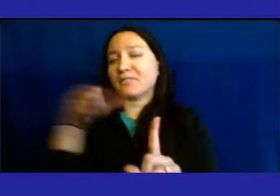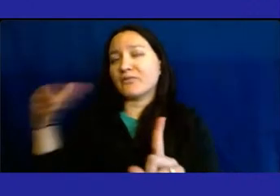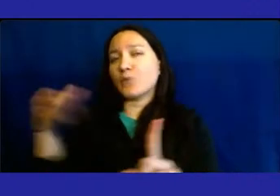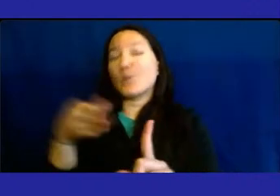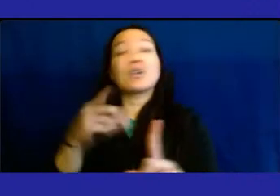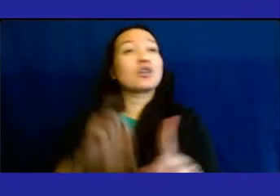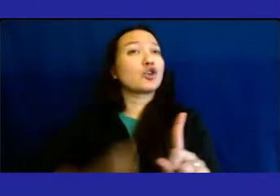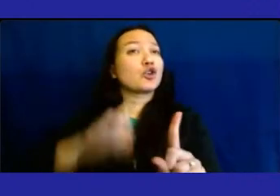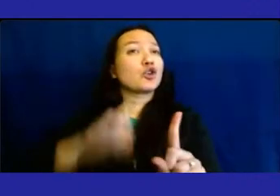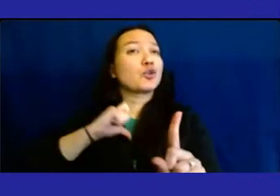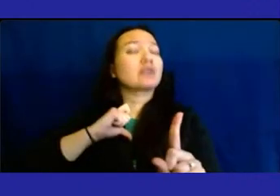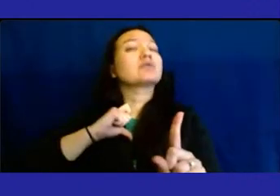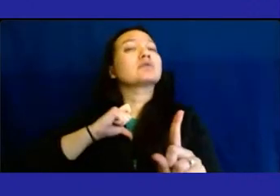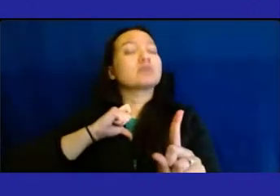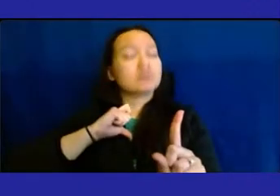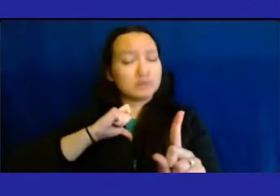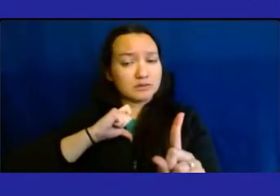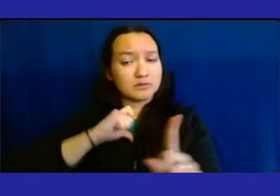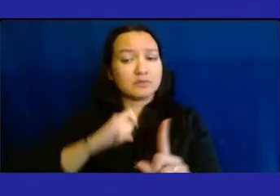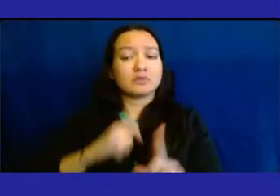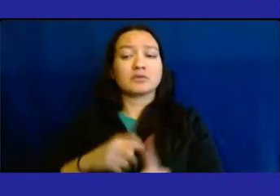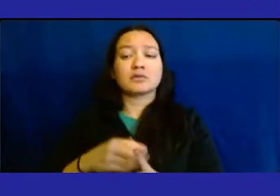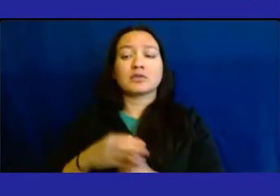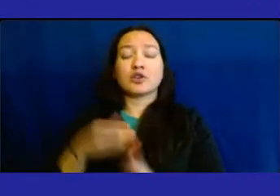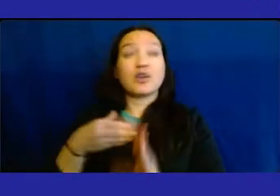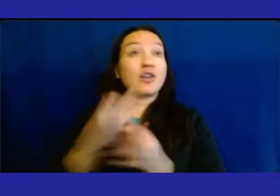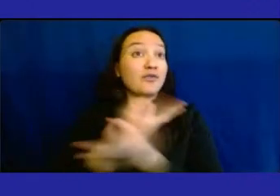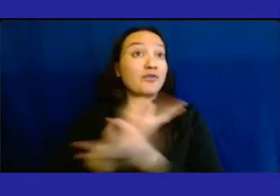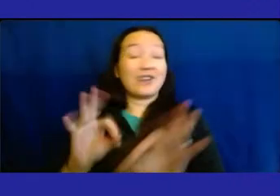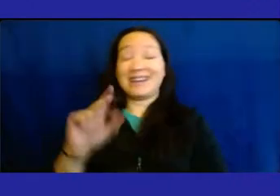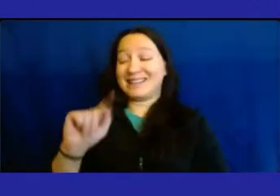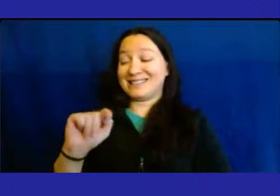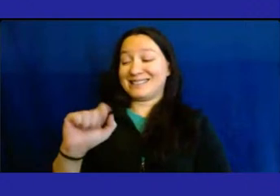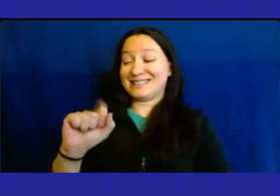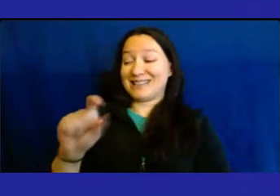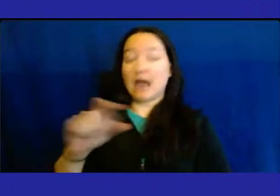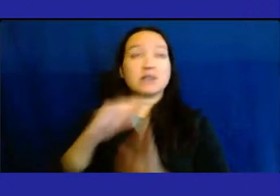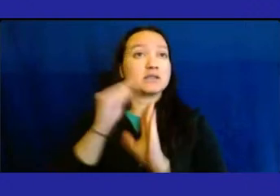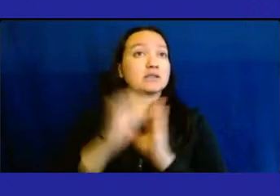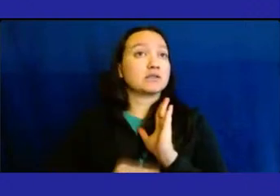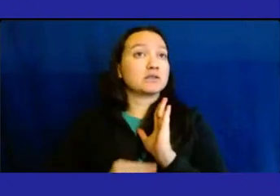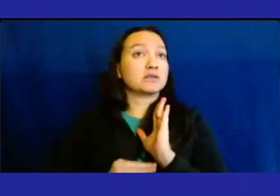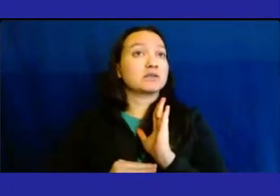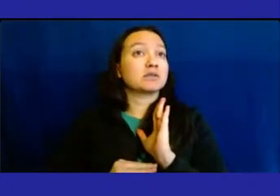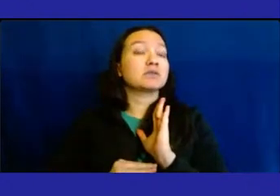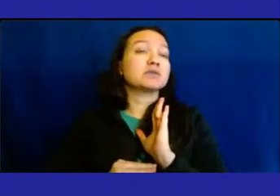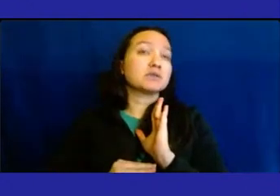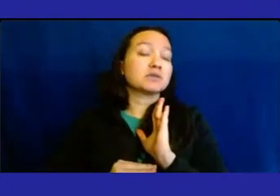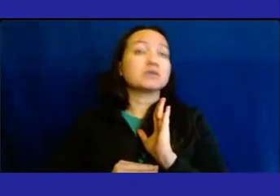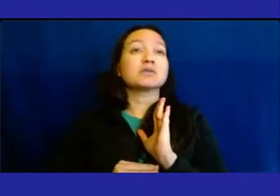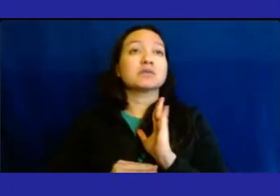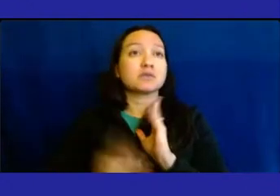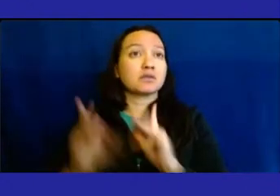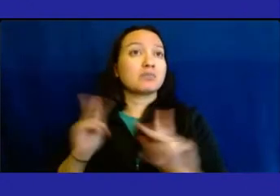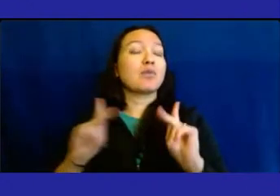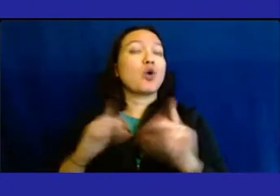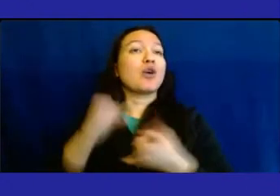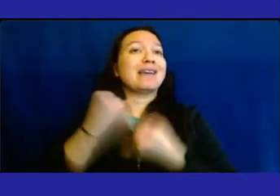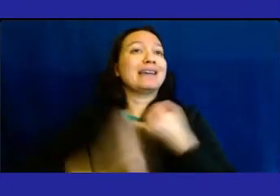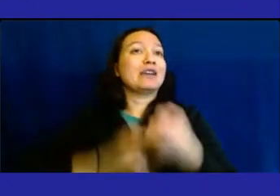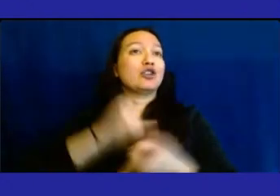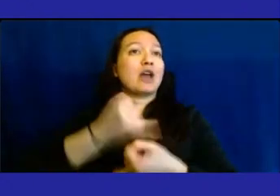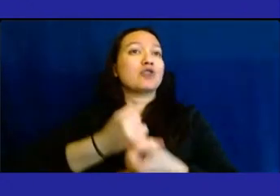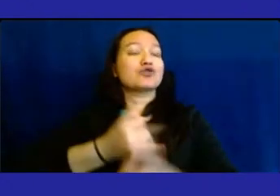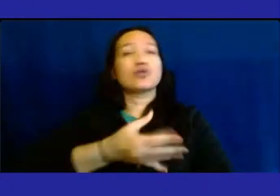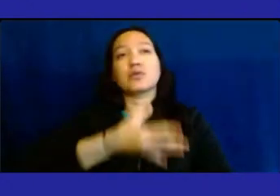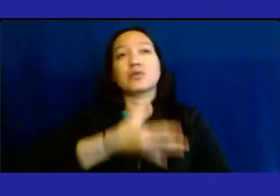to do free tax prep for our International Mother Language